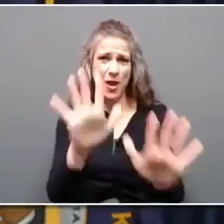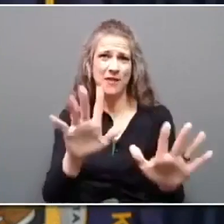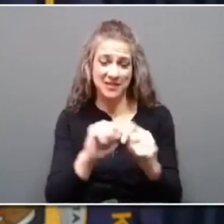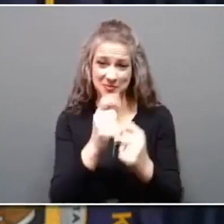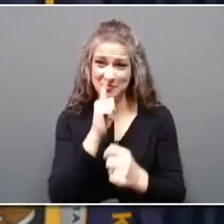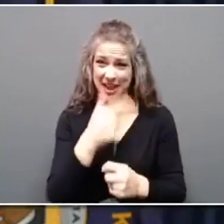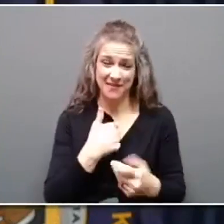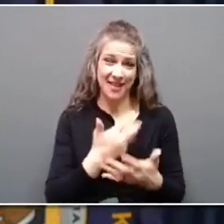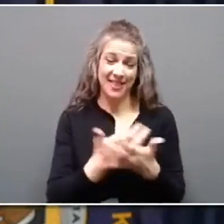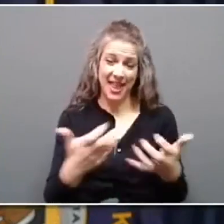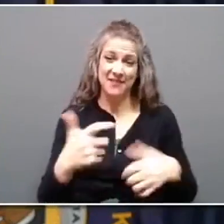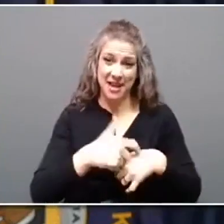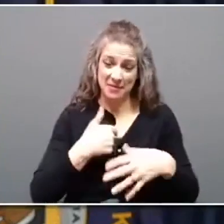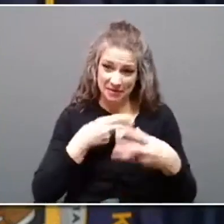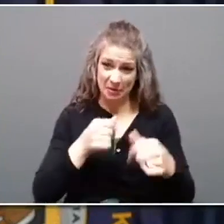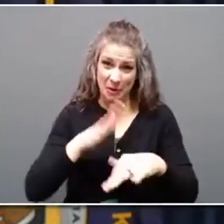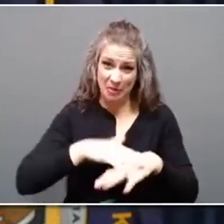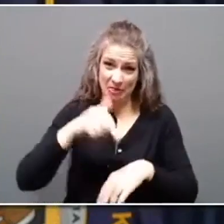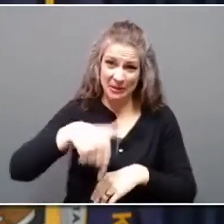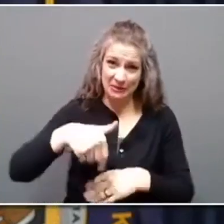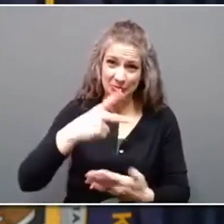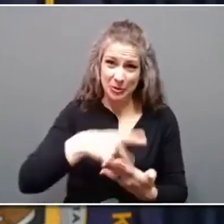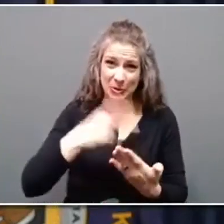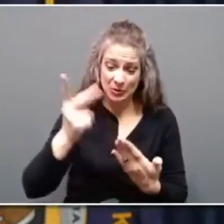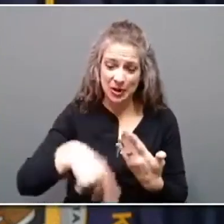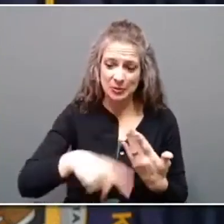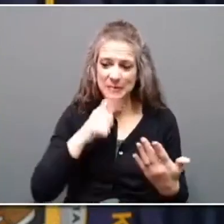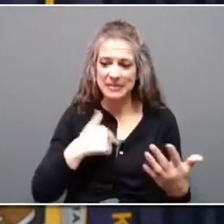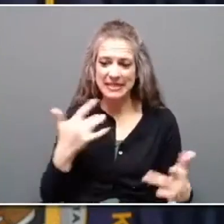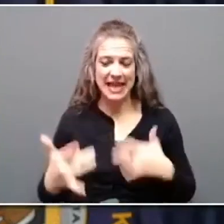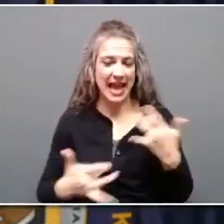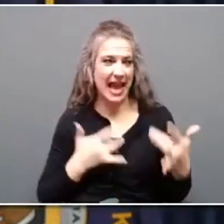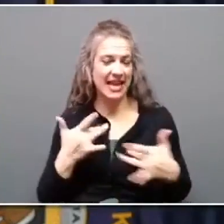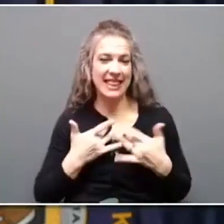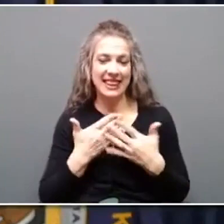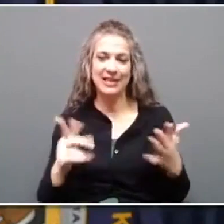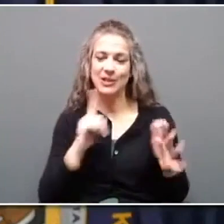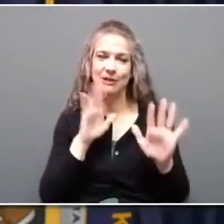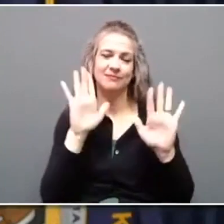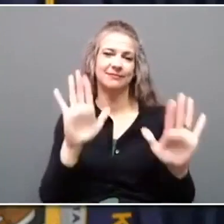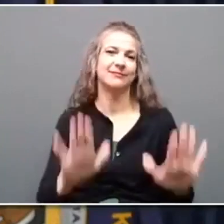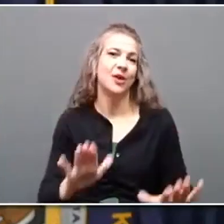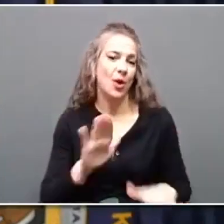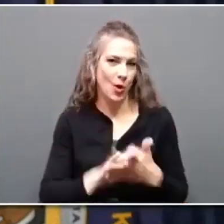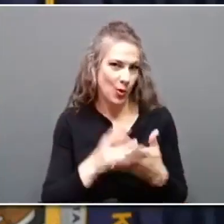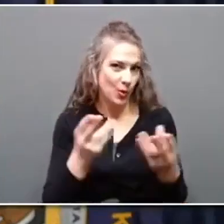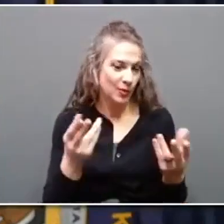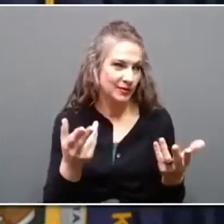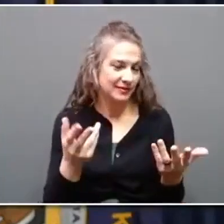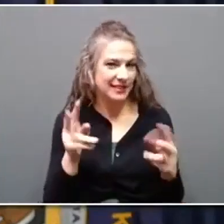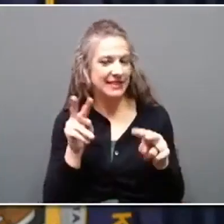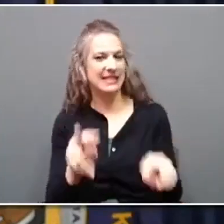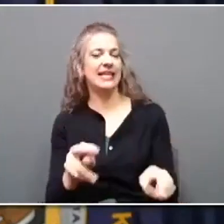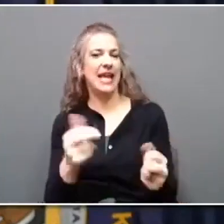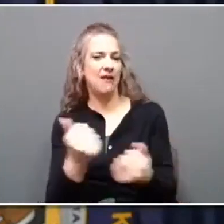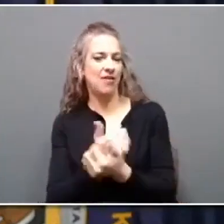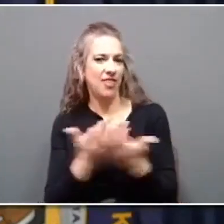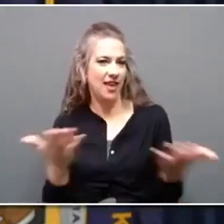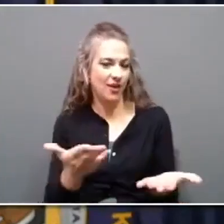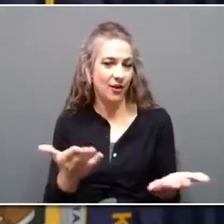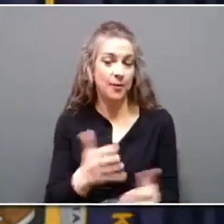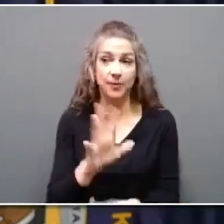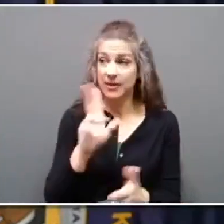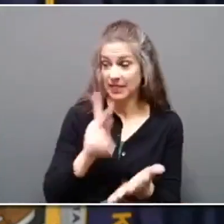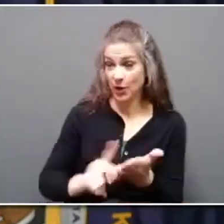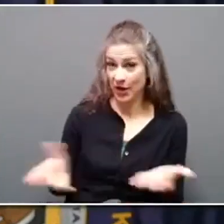these programs and are excited that things are going well on the ground and to be able to see it. Of course, the secretary is here